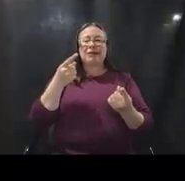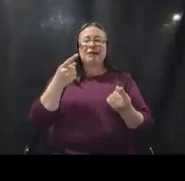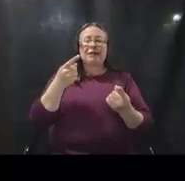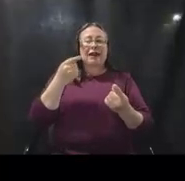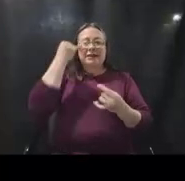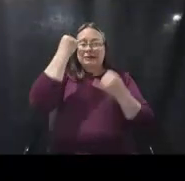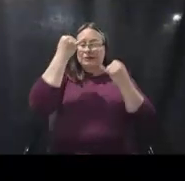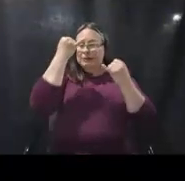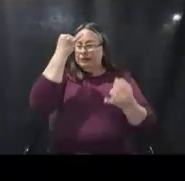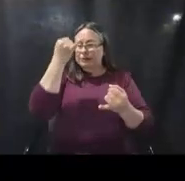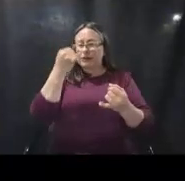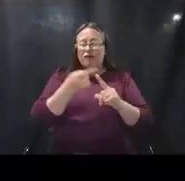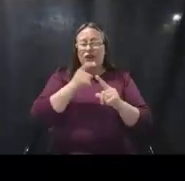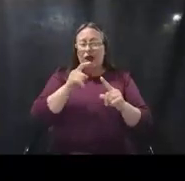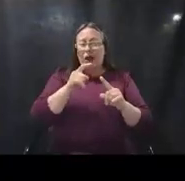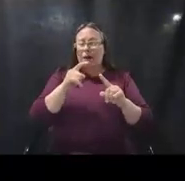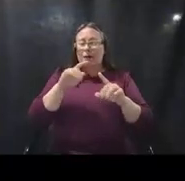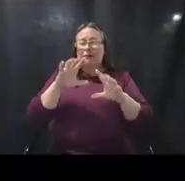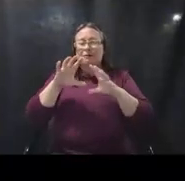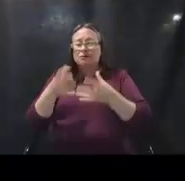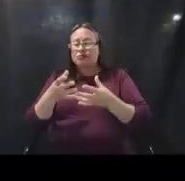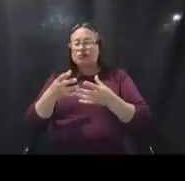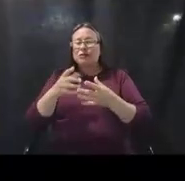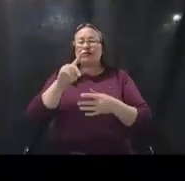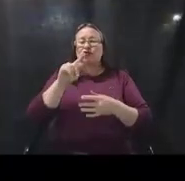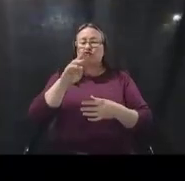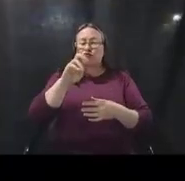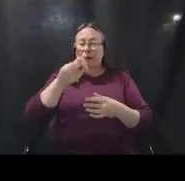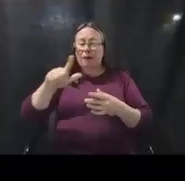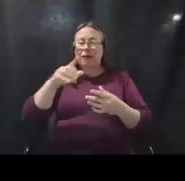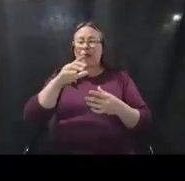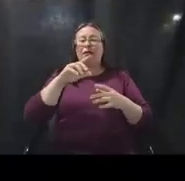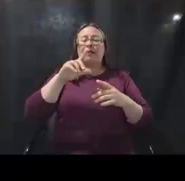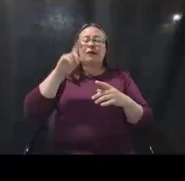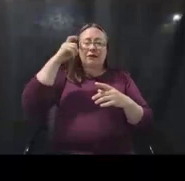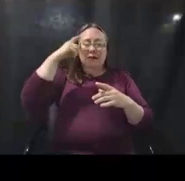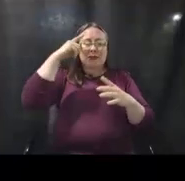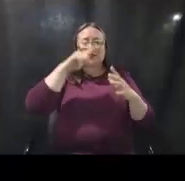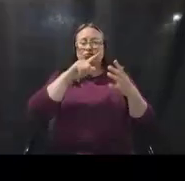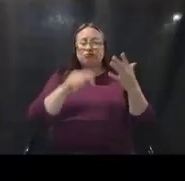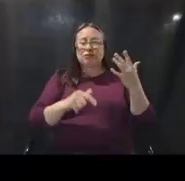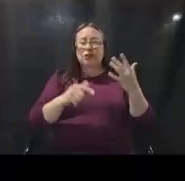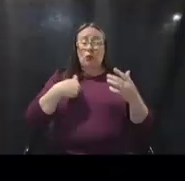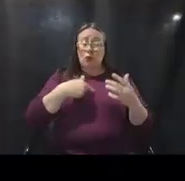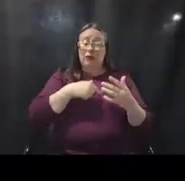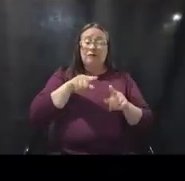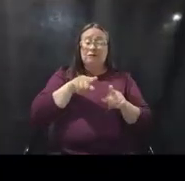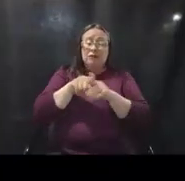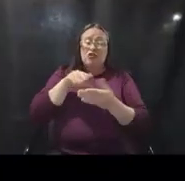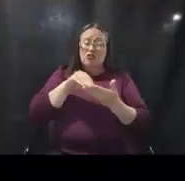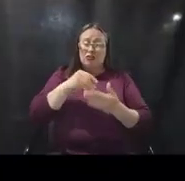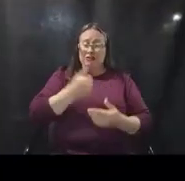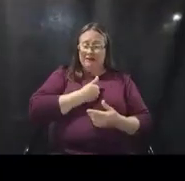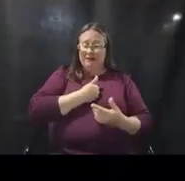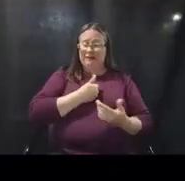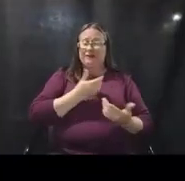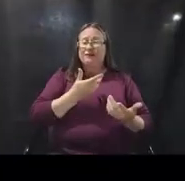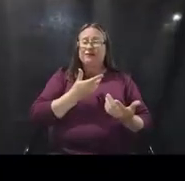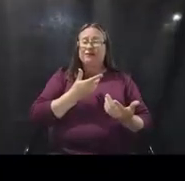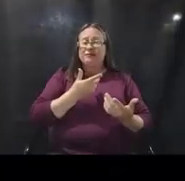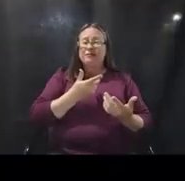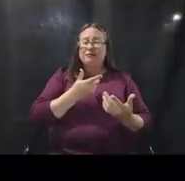partners, as well as that we learned ourselves by our own CVC or Community Vaccination Center